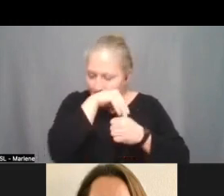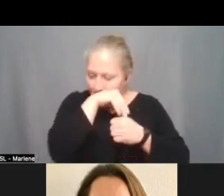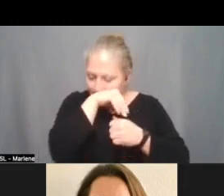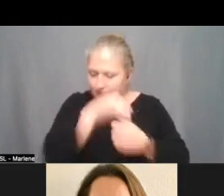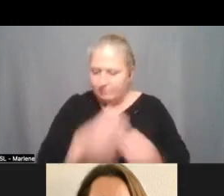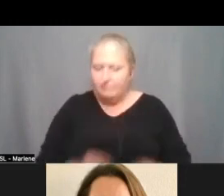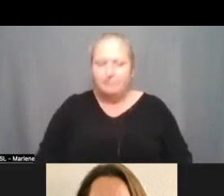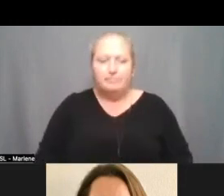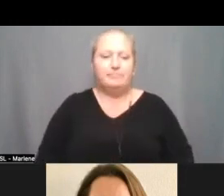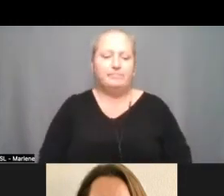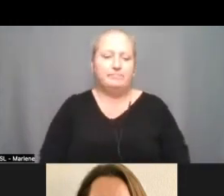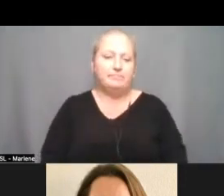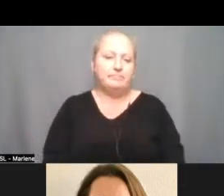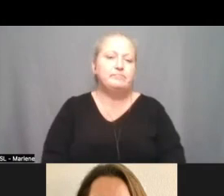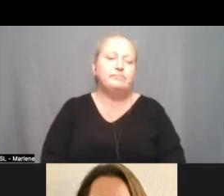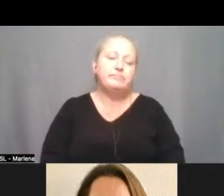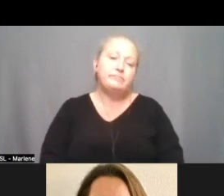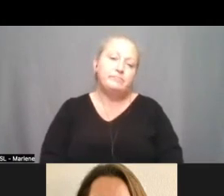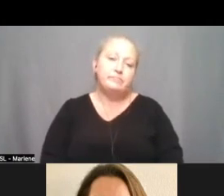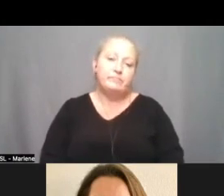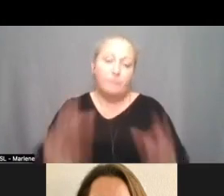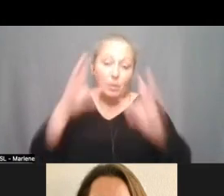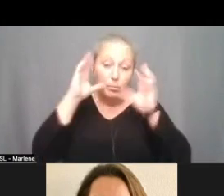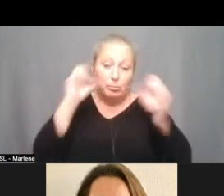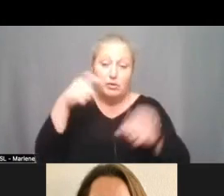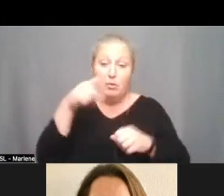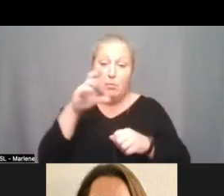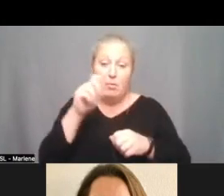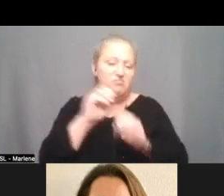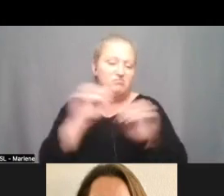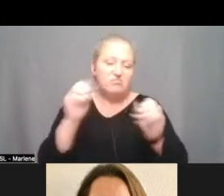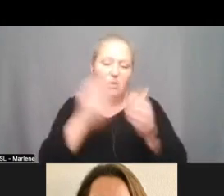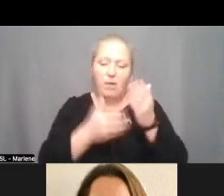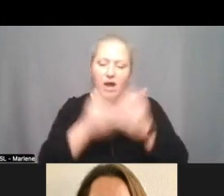Okay. President proctor we have no hands for any comment.